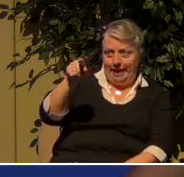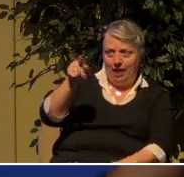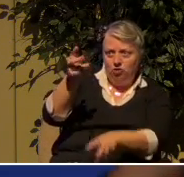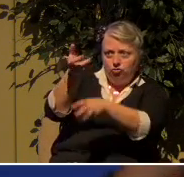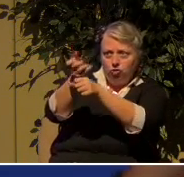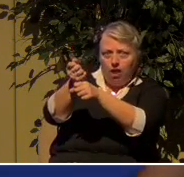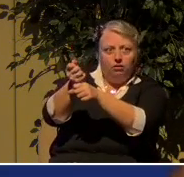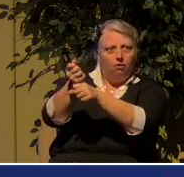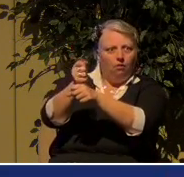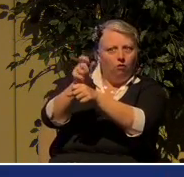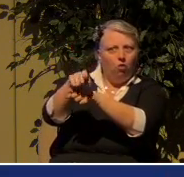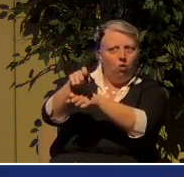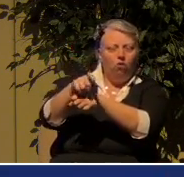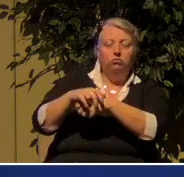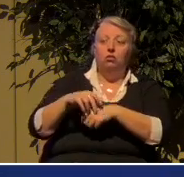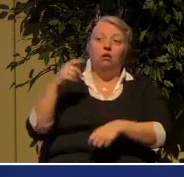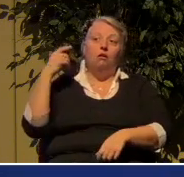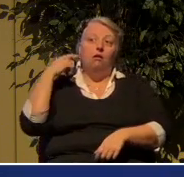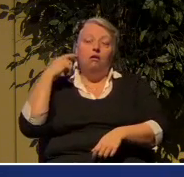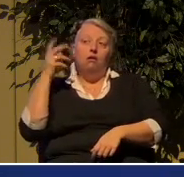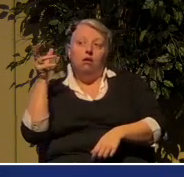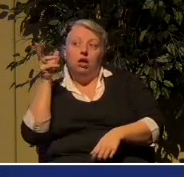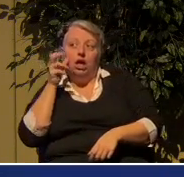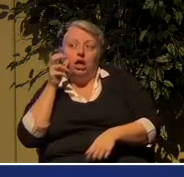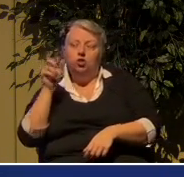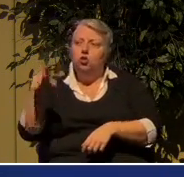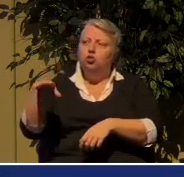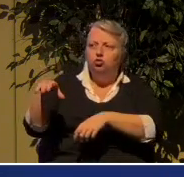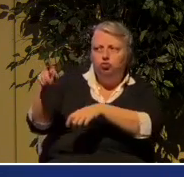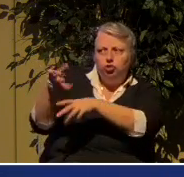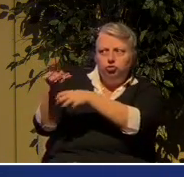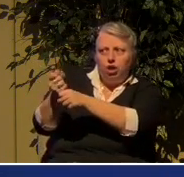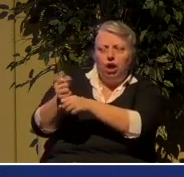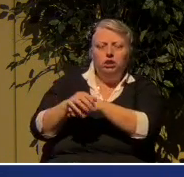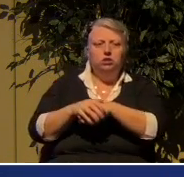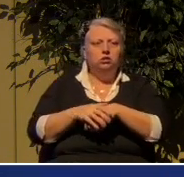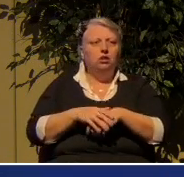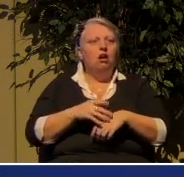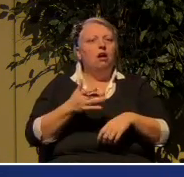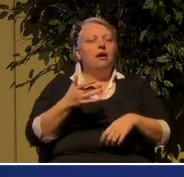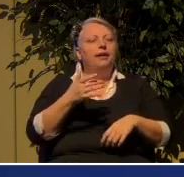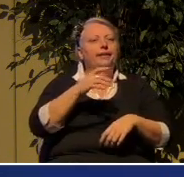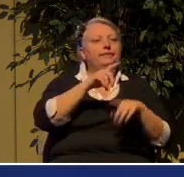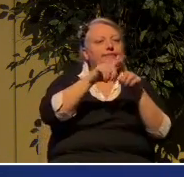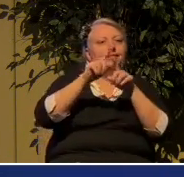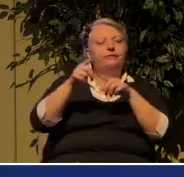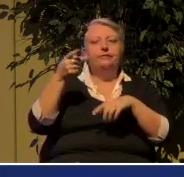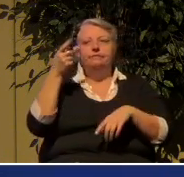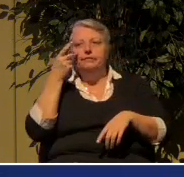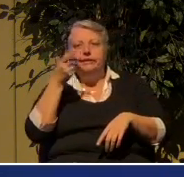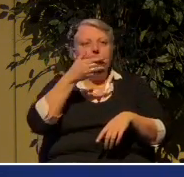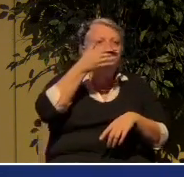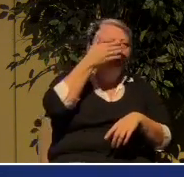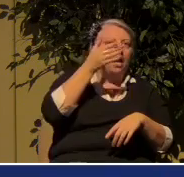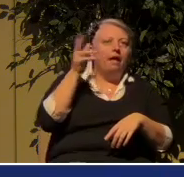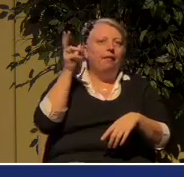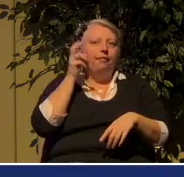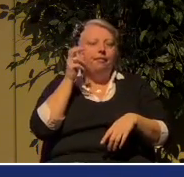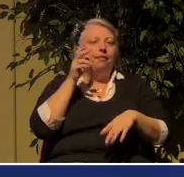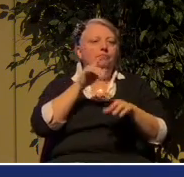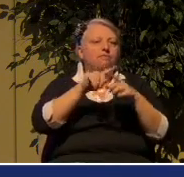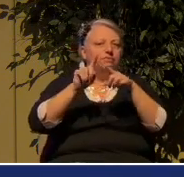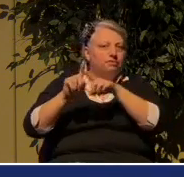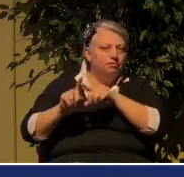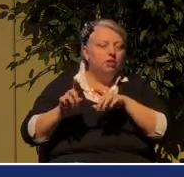ears hear, and what our senses tell us about reality, then he can